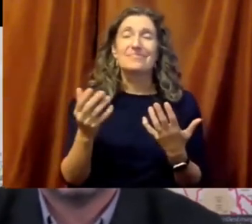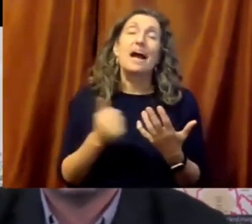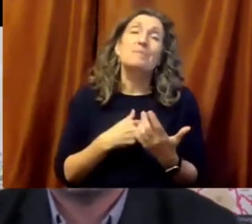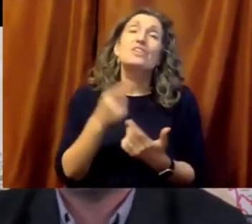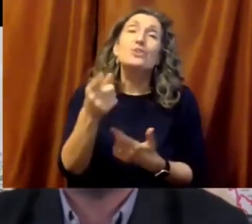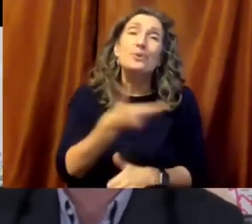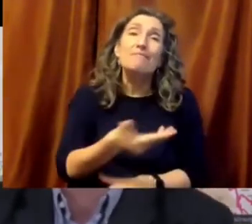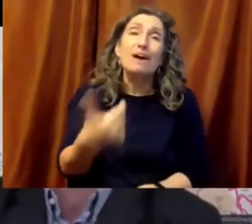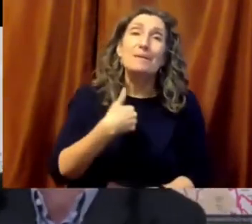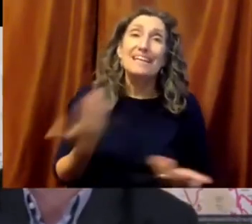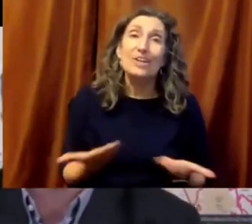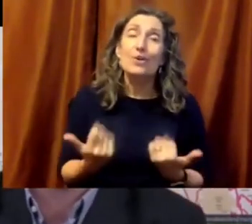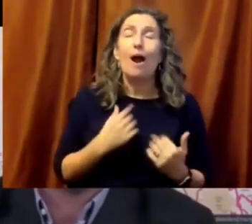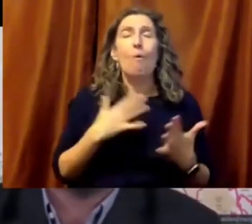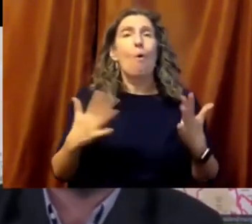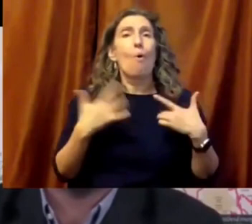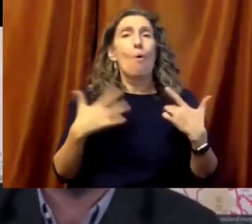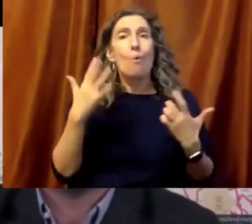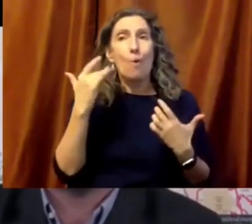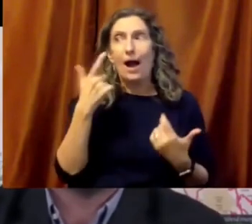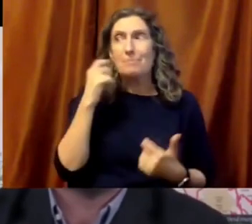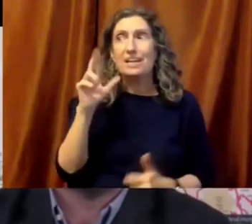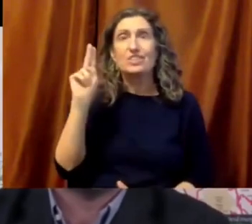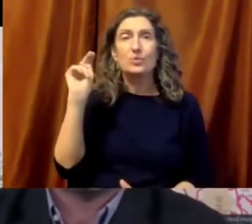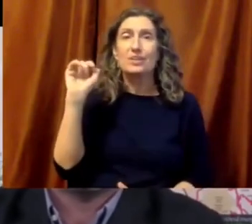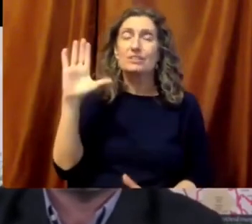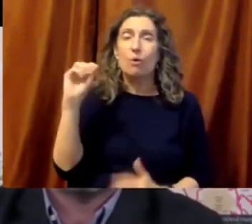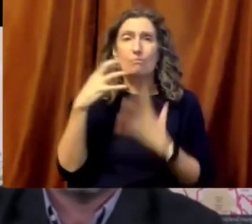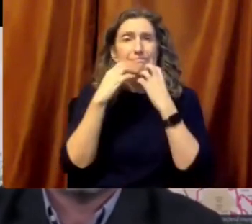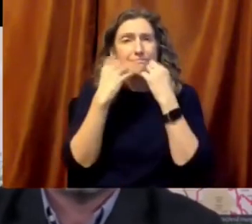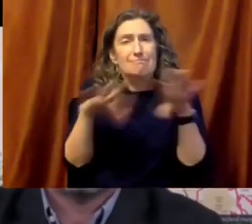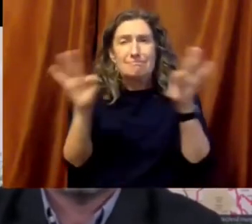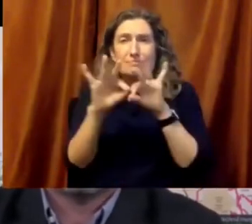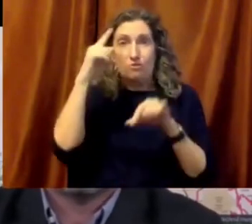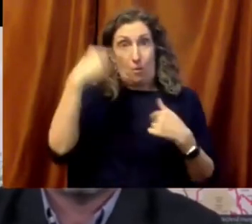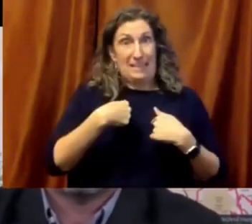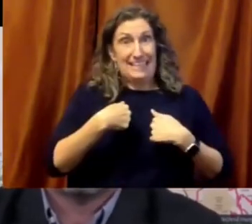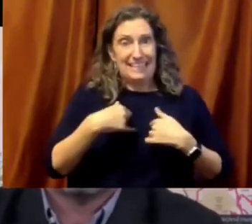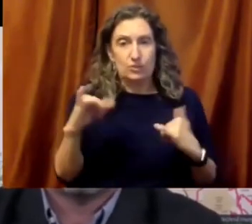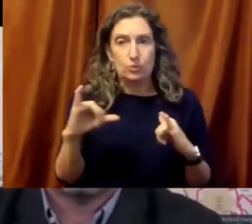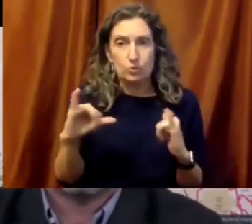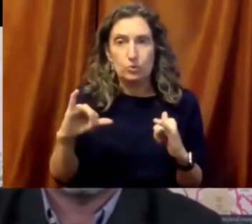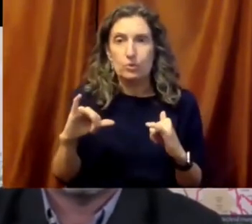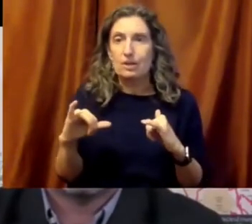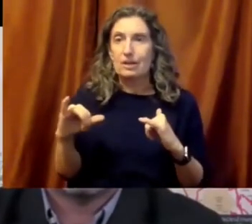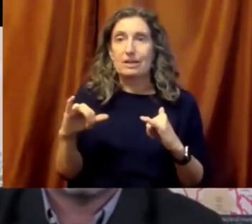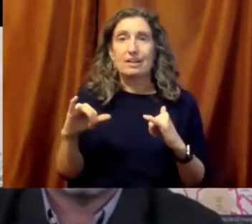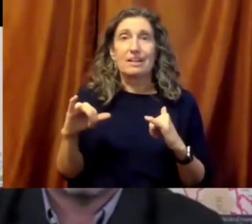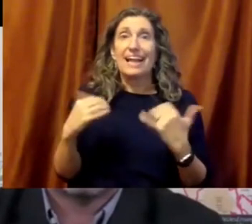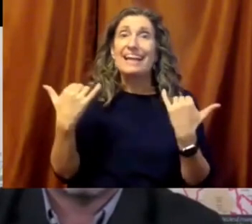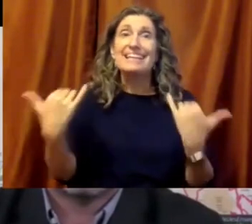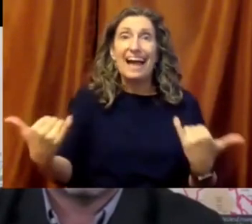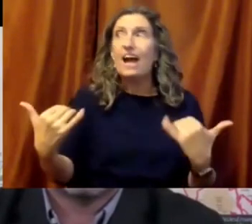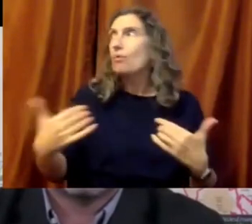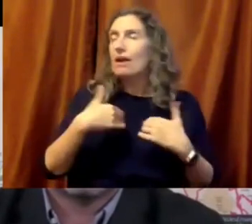the reasons I was so excited to receive your invitation to be on this is because UNESCO means so much to me and because